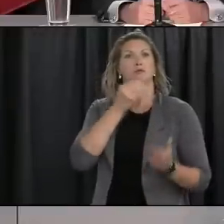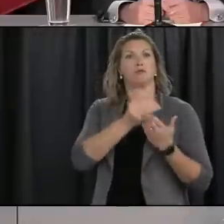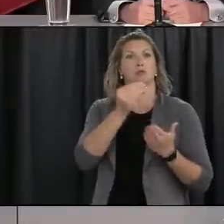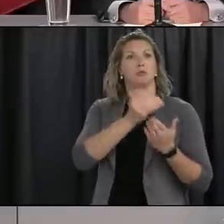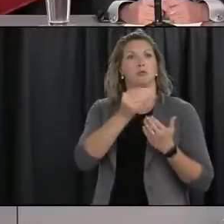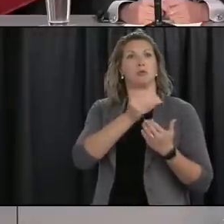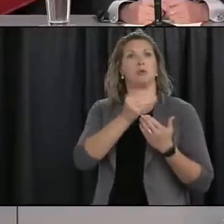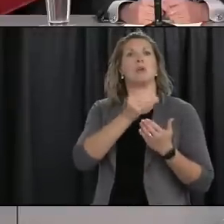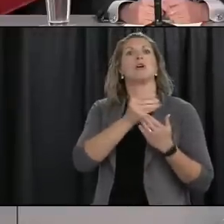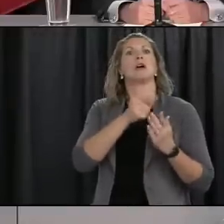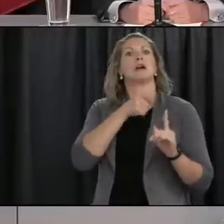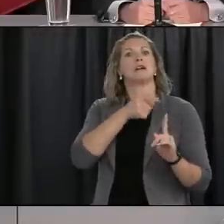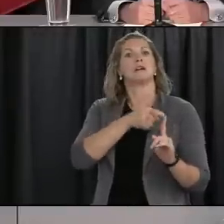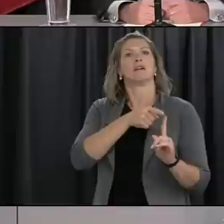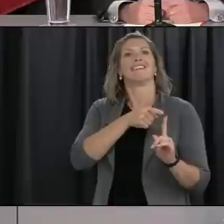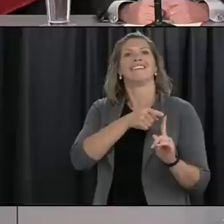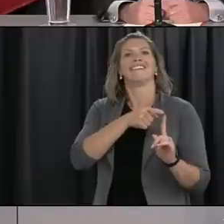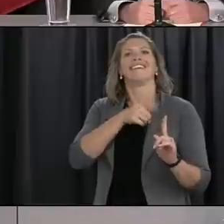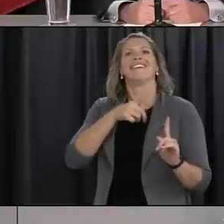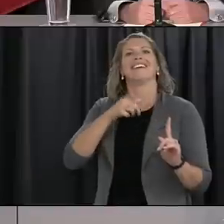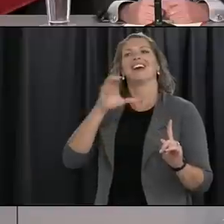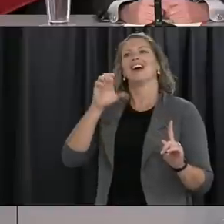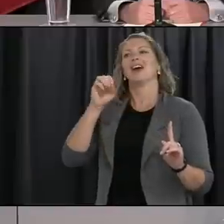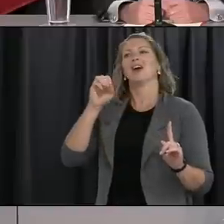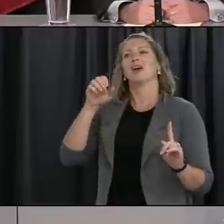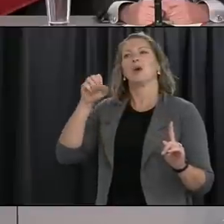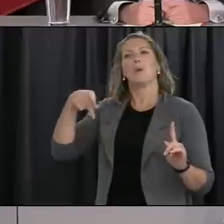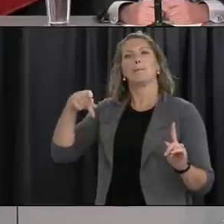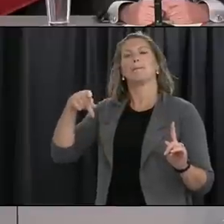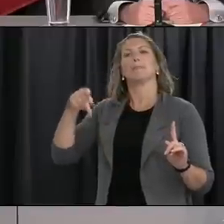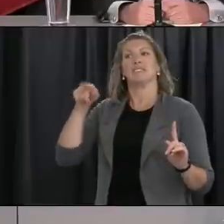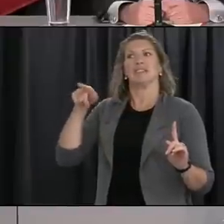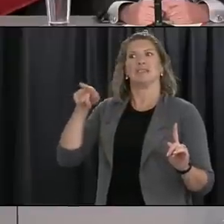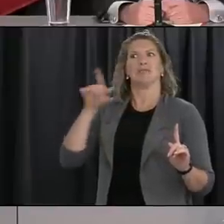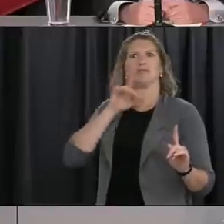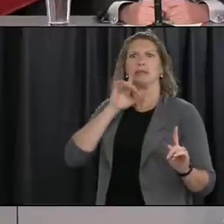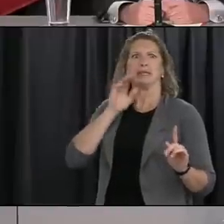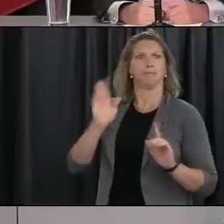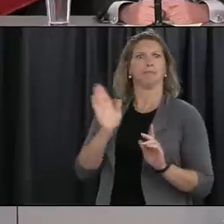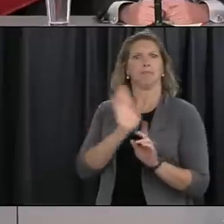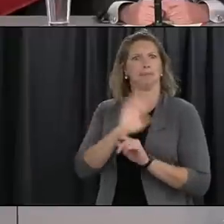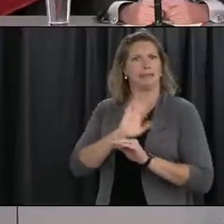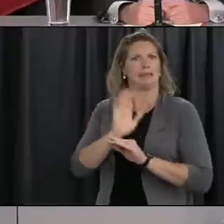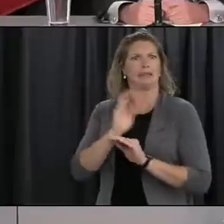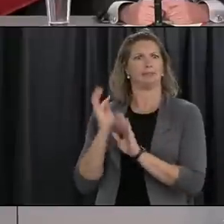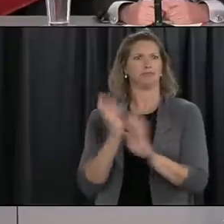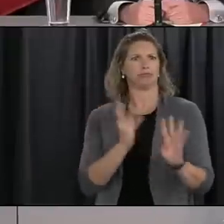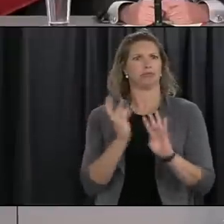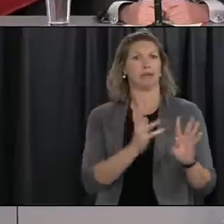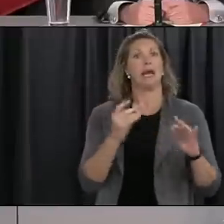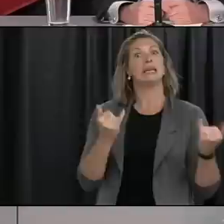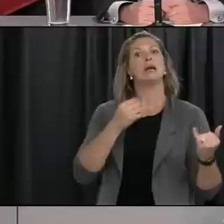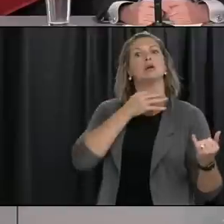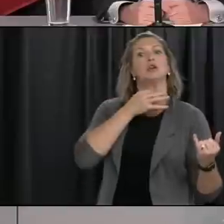town to other communities so isn't there a considerable risk of spread to other regions of labrador now